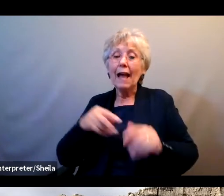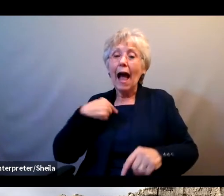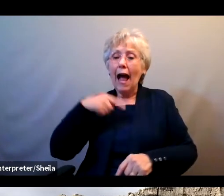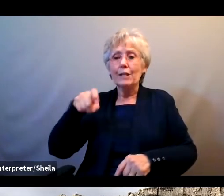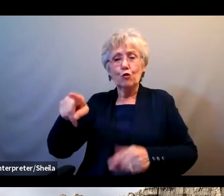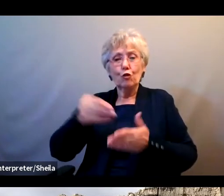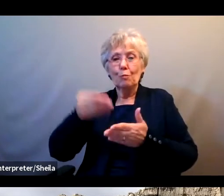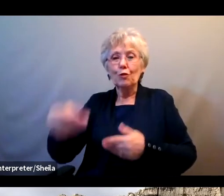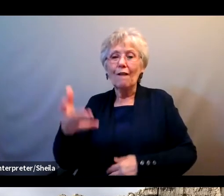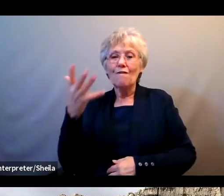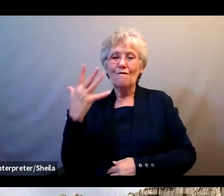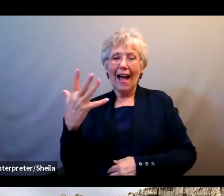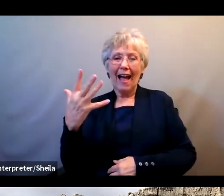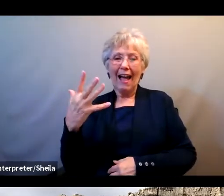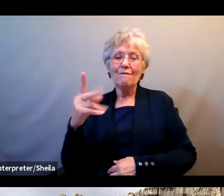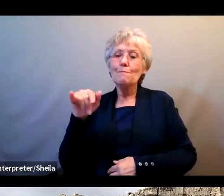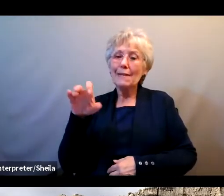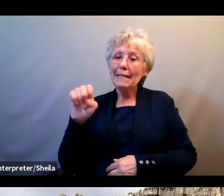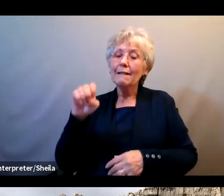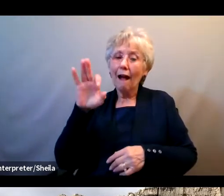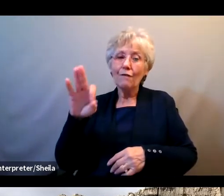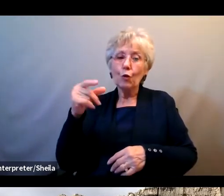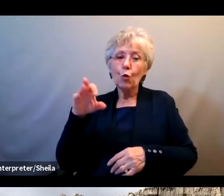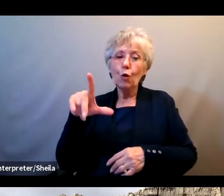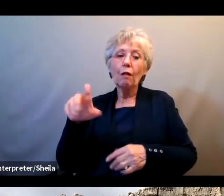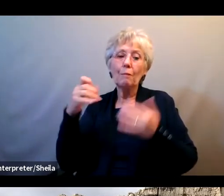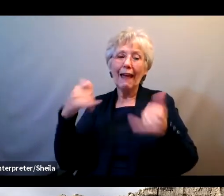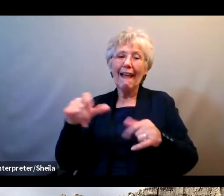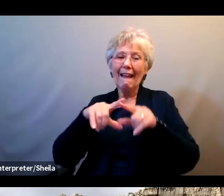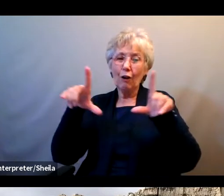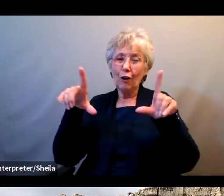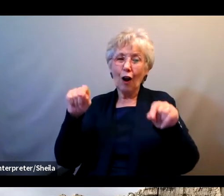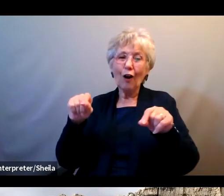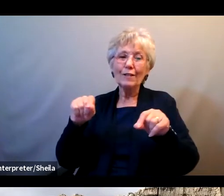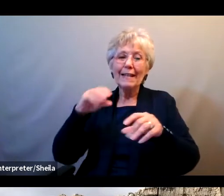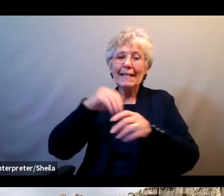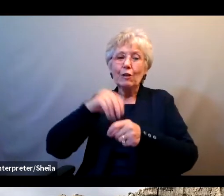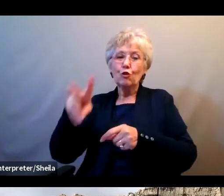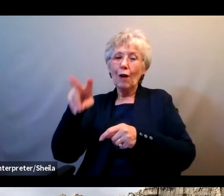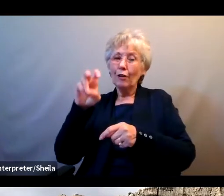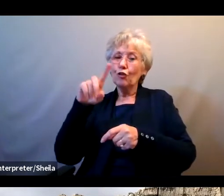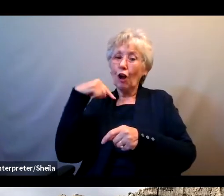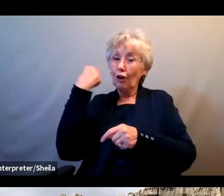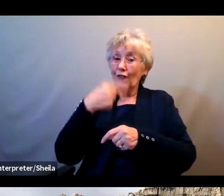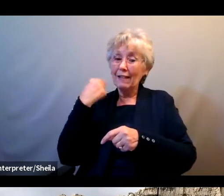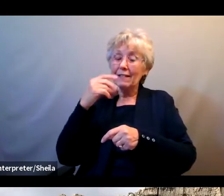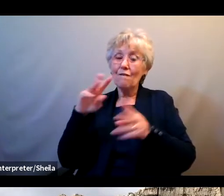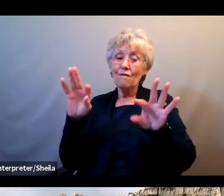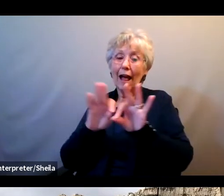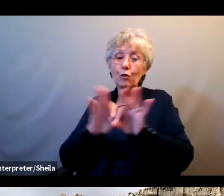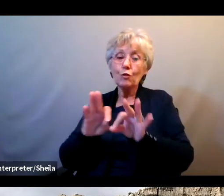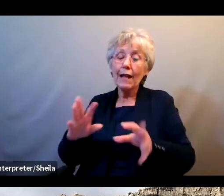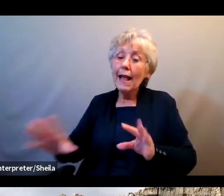purchase five pieces of Google Play gift cards in $200 face value amounting to $1,000.